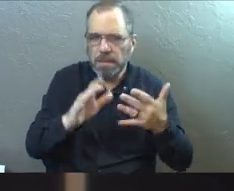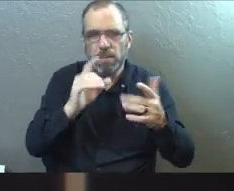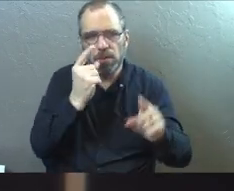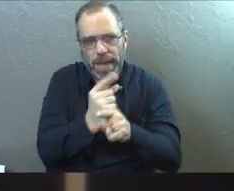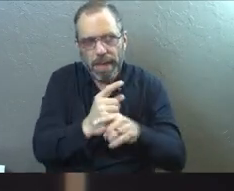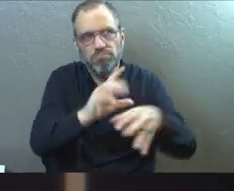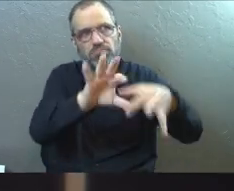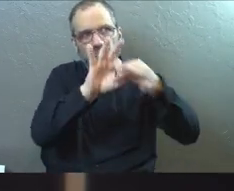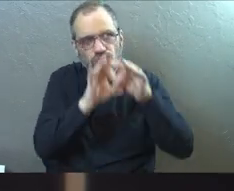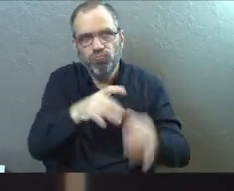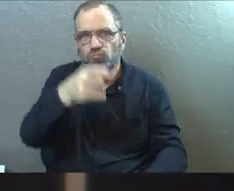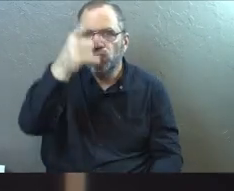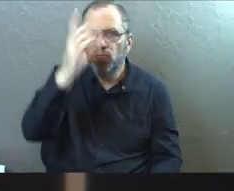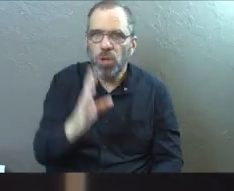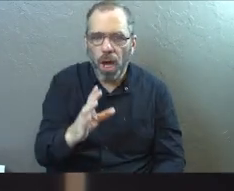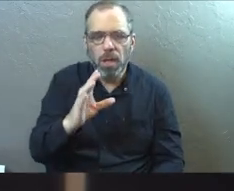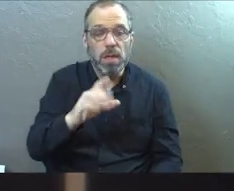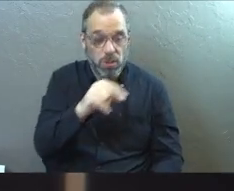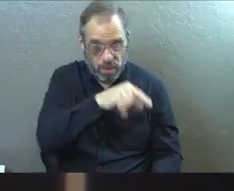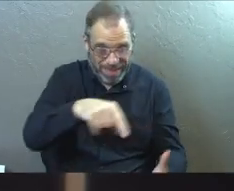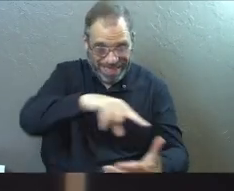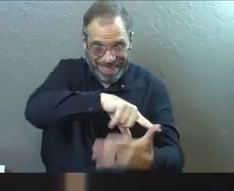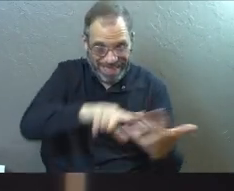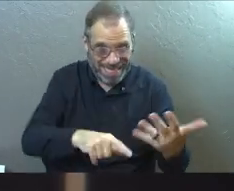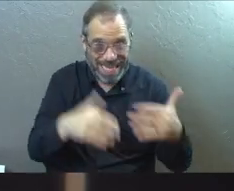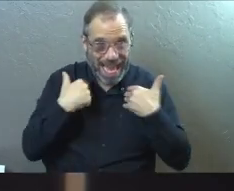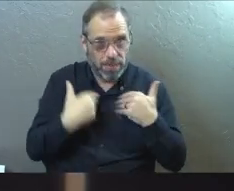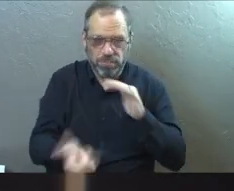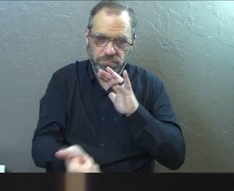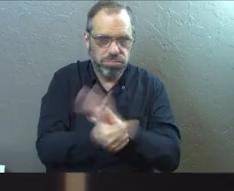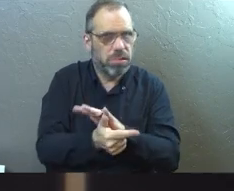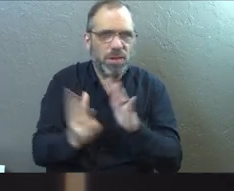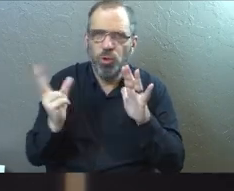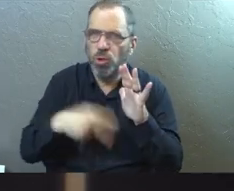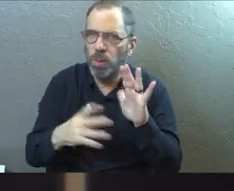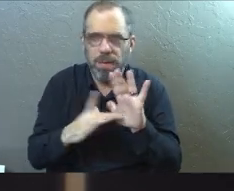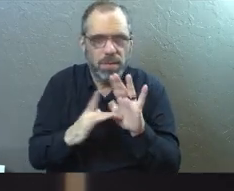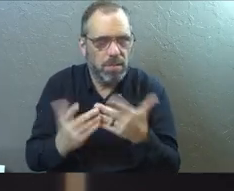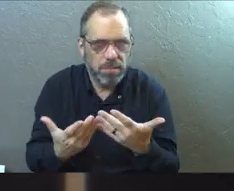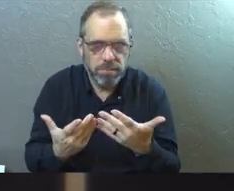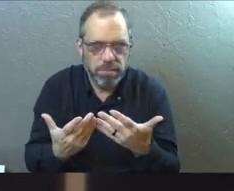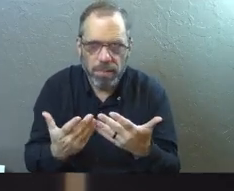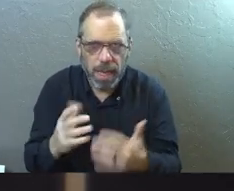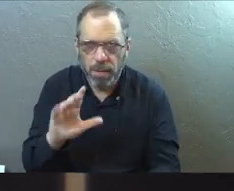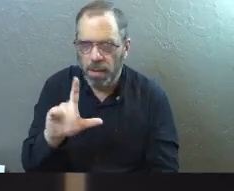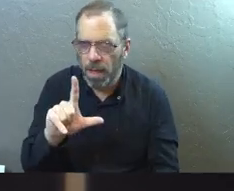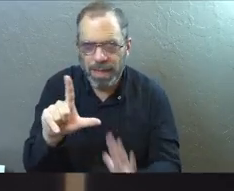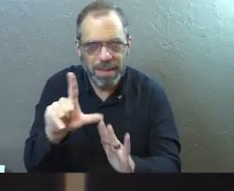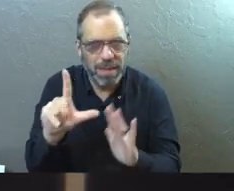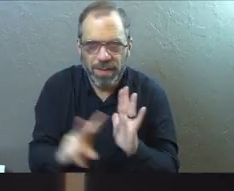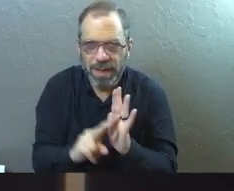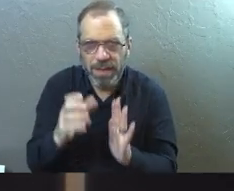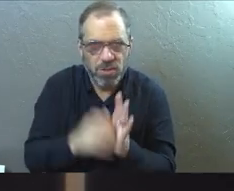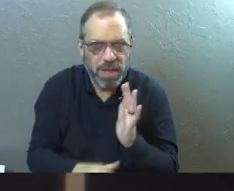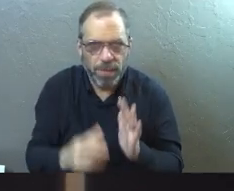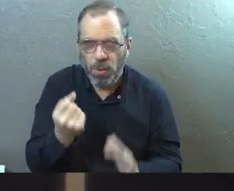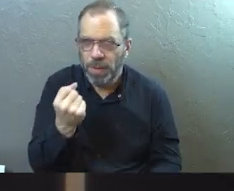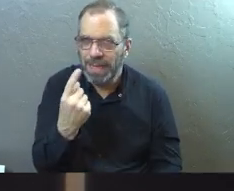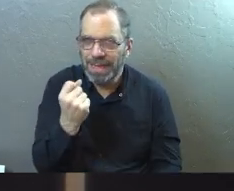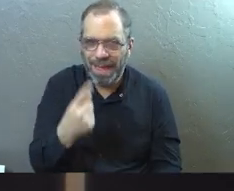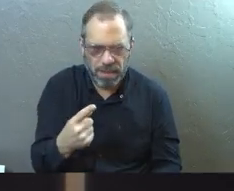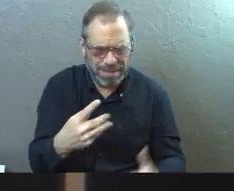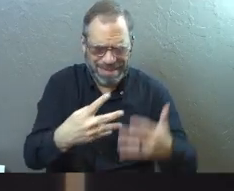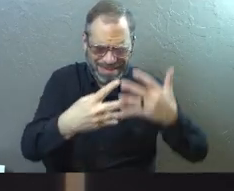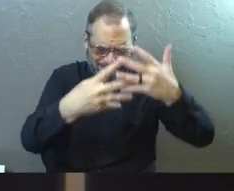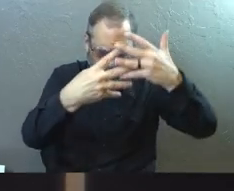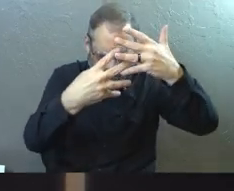to be in right standing with God. So God said, do not eat these kinds of animals and you can go through that whole chapter and it just lists it out, right? In depth. And so